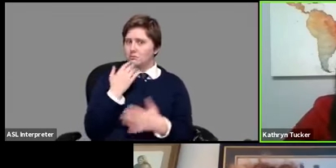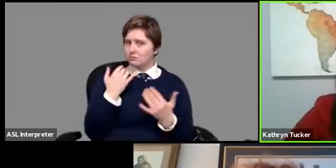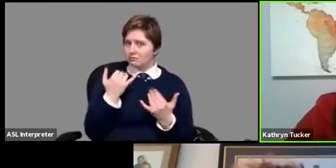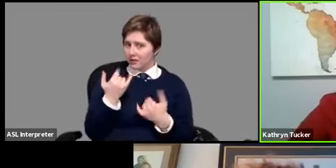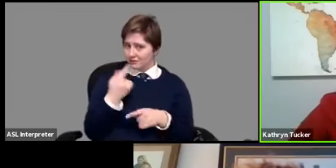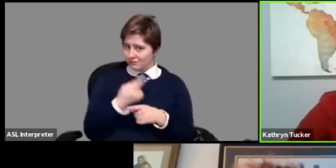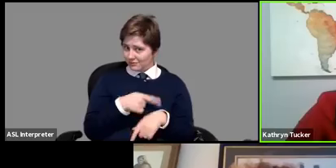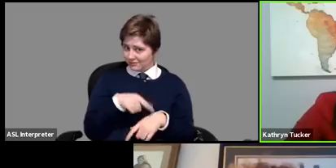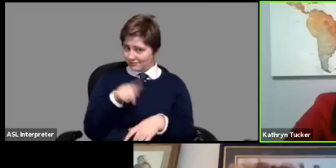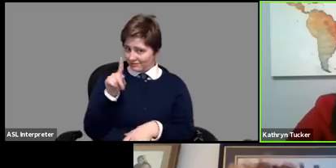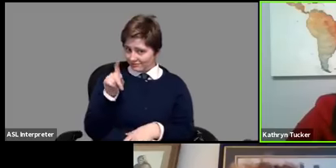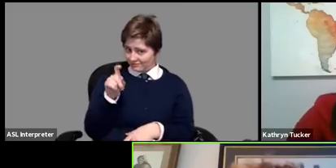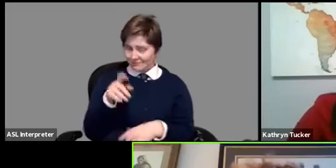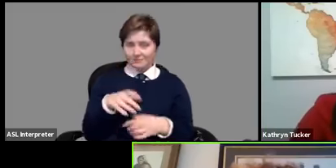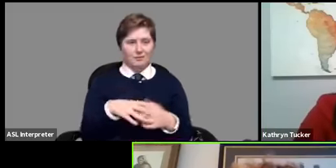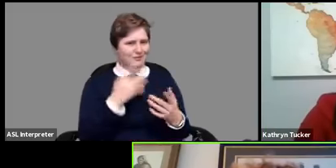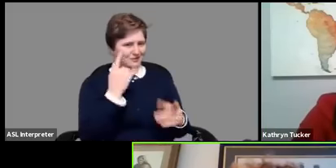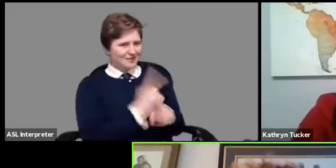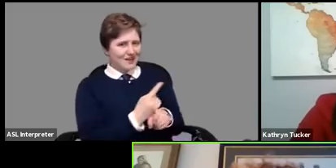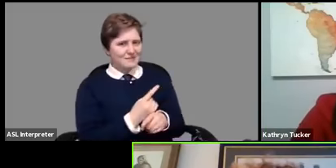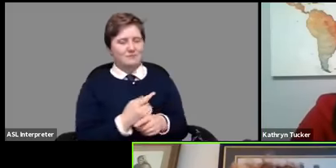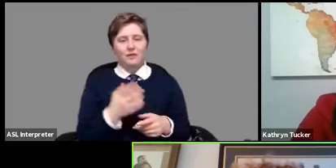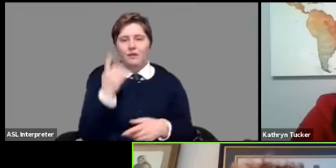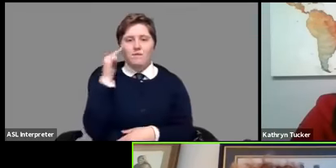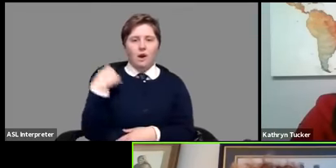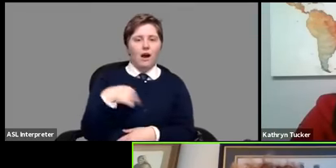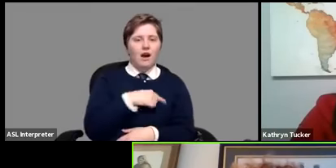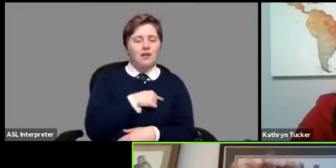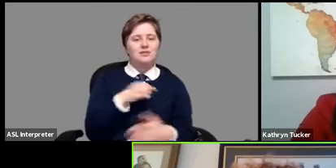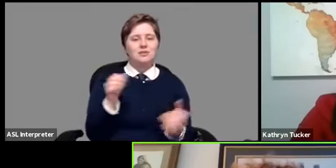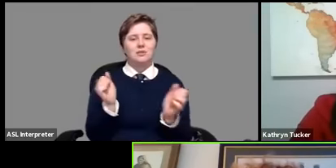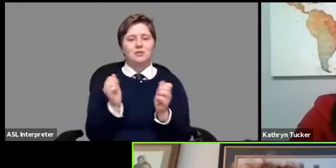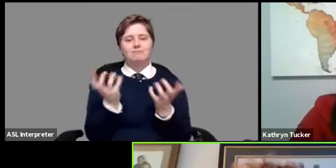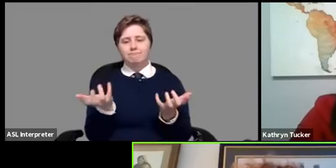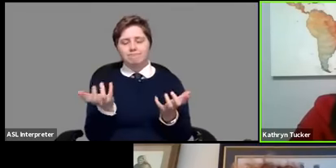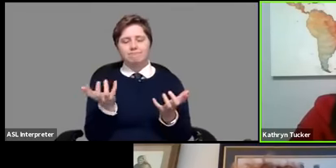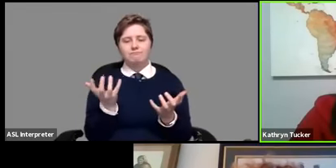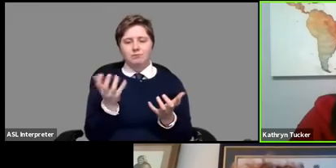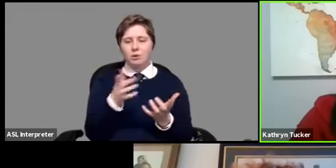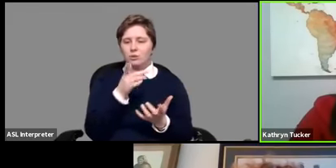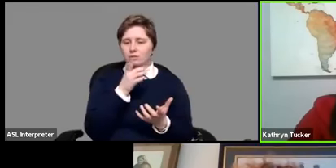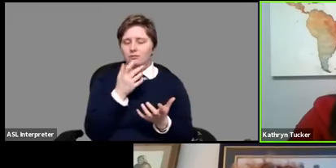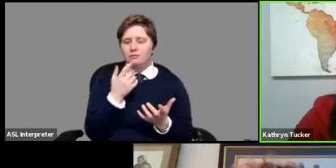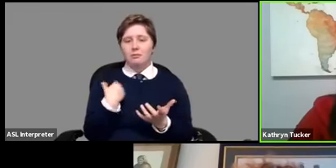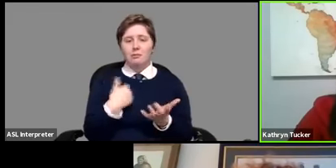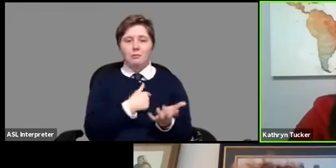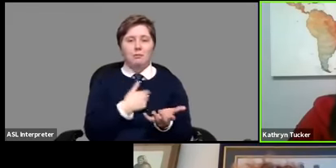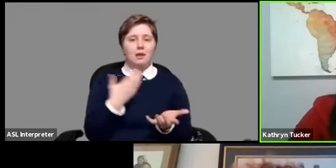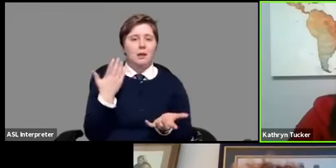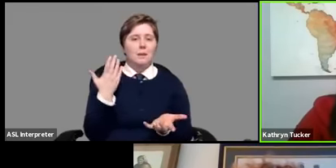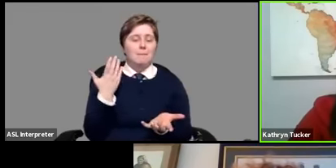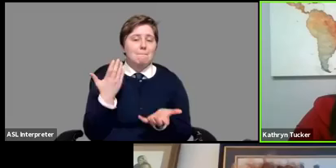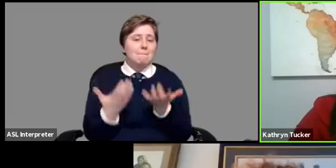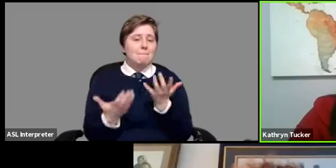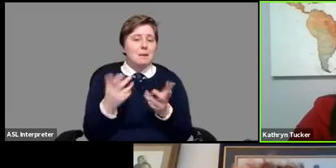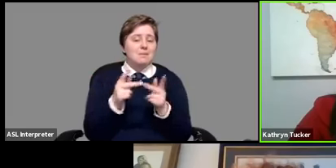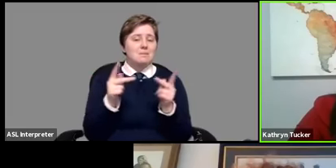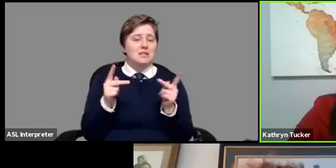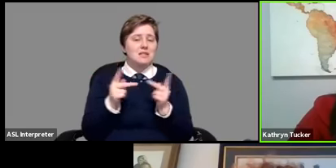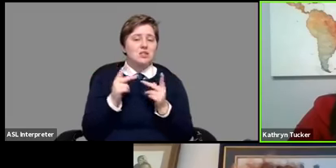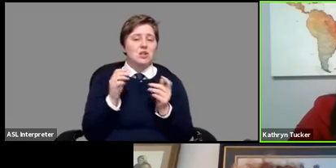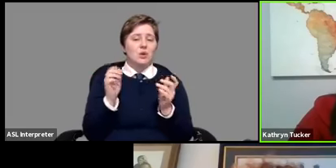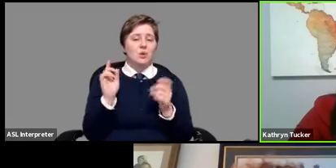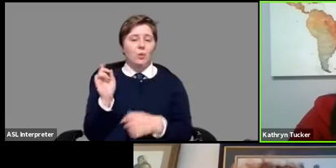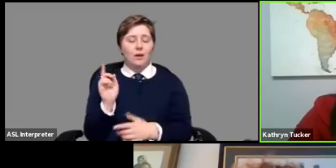time this is the time right so for those of us um and who may be in a position where